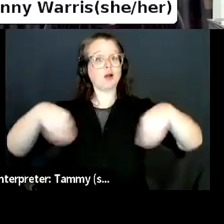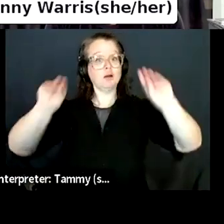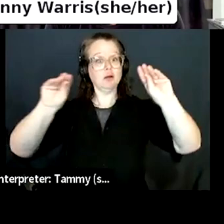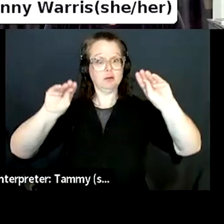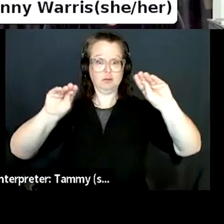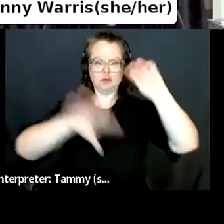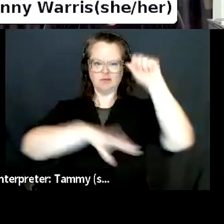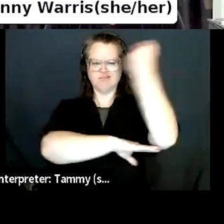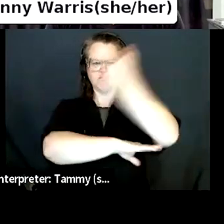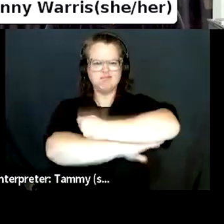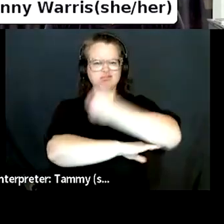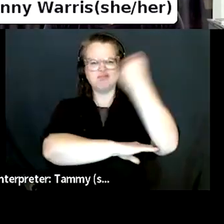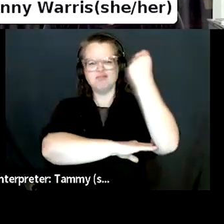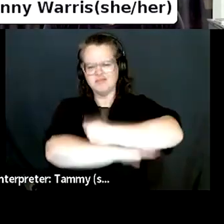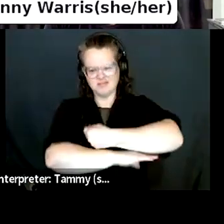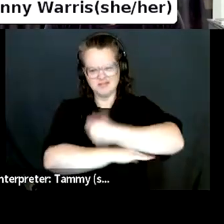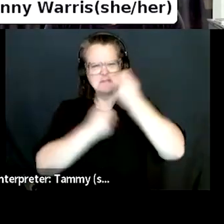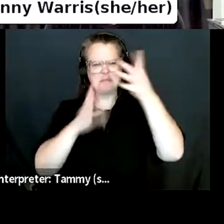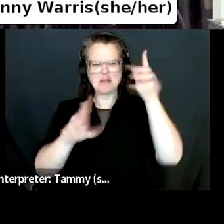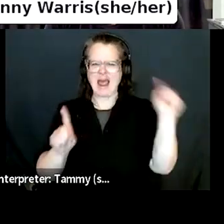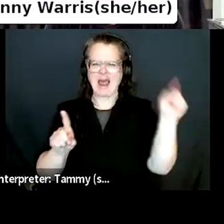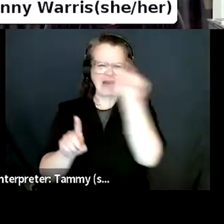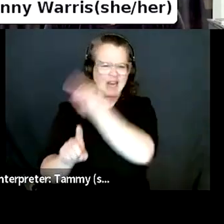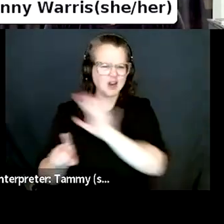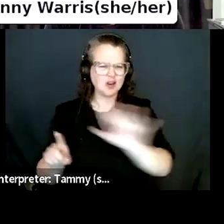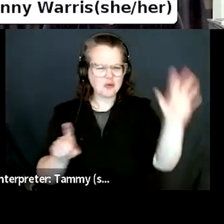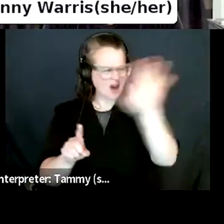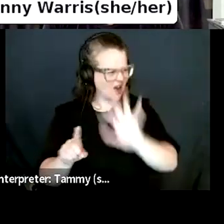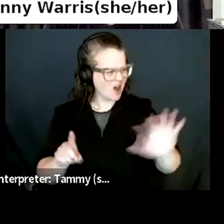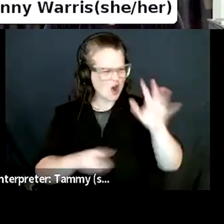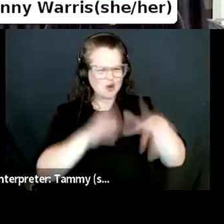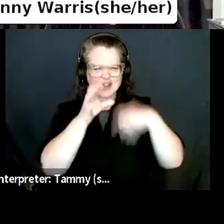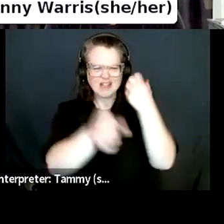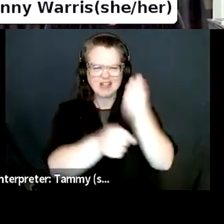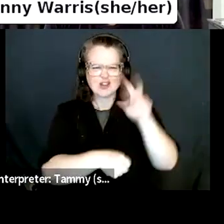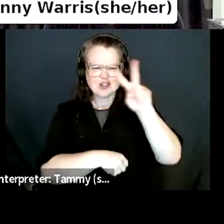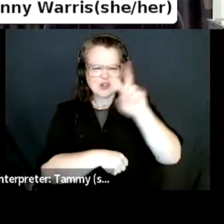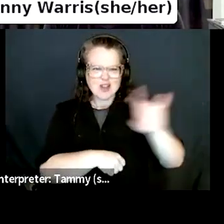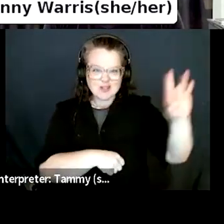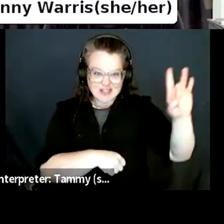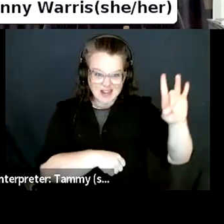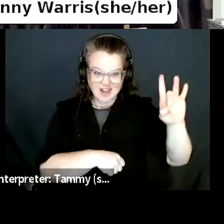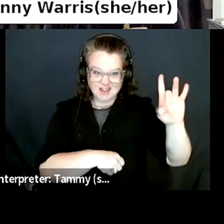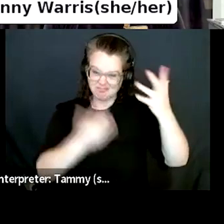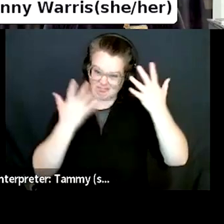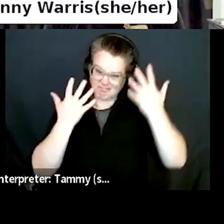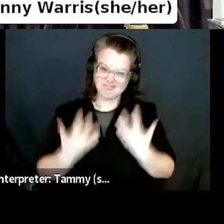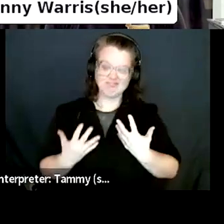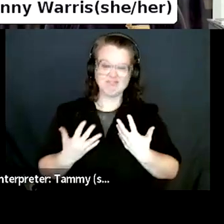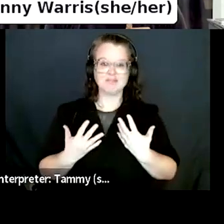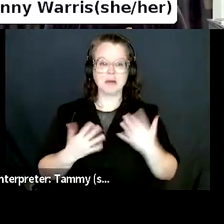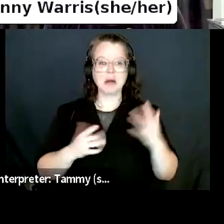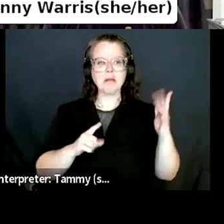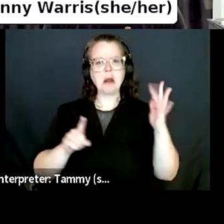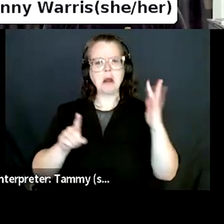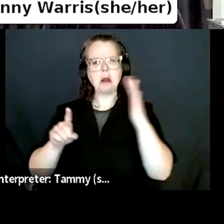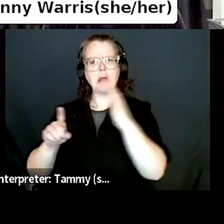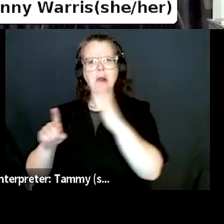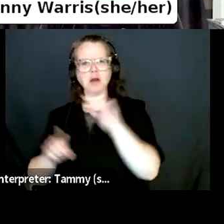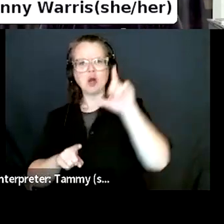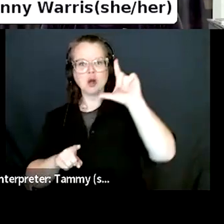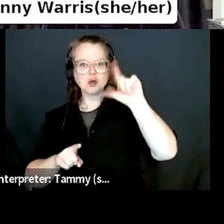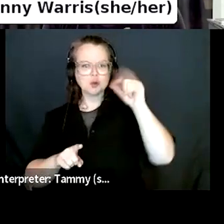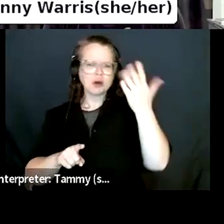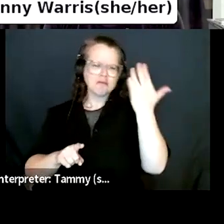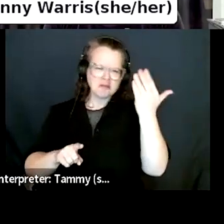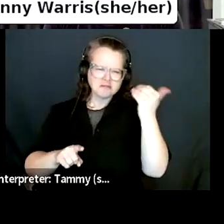of them in, in like around 2015, 2016. In 2017, we actually drove across